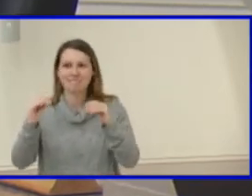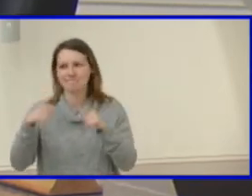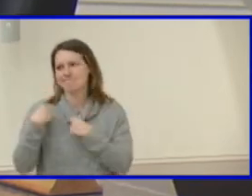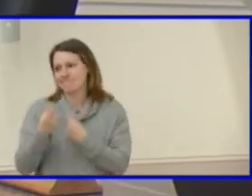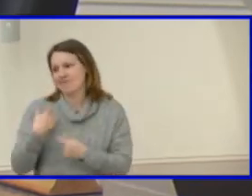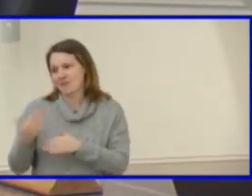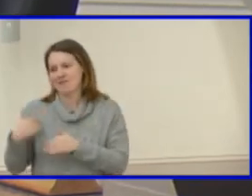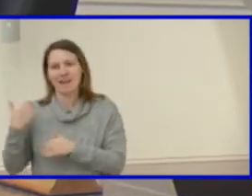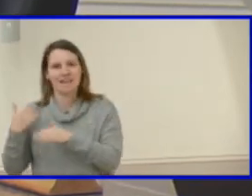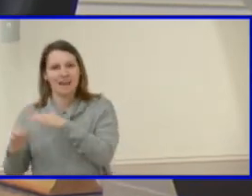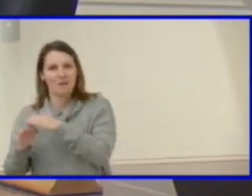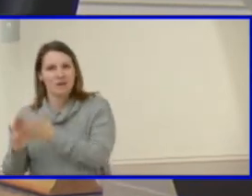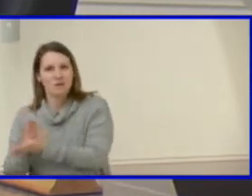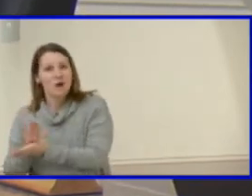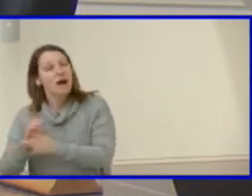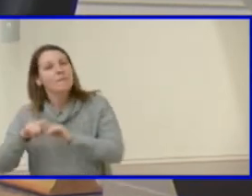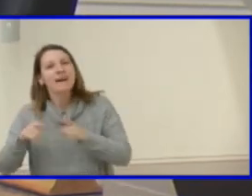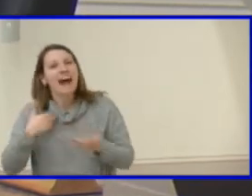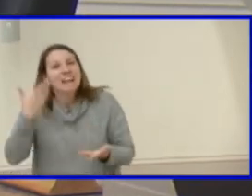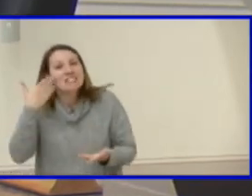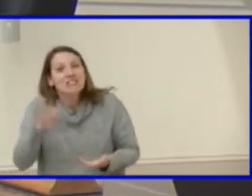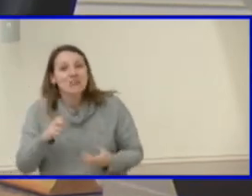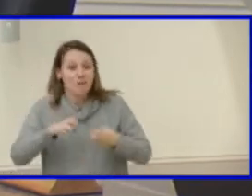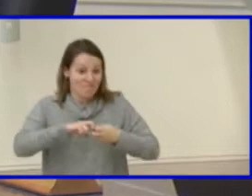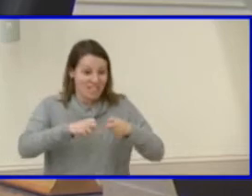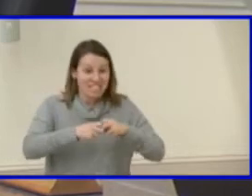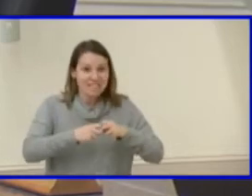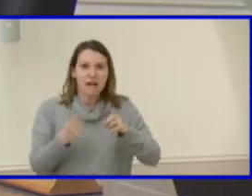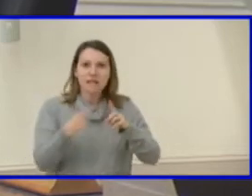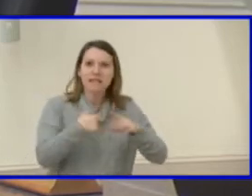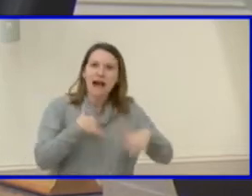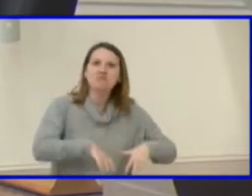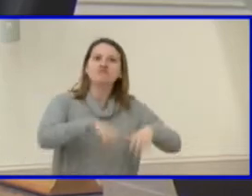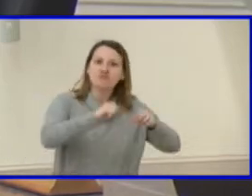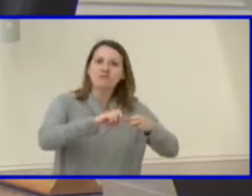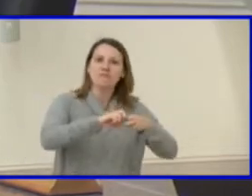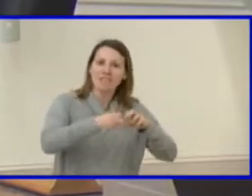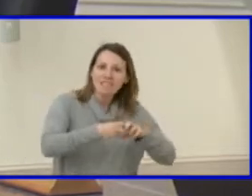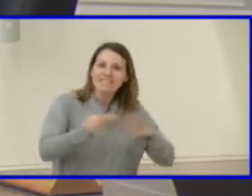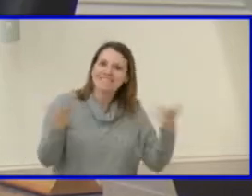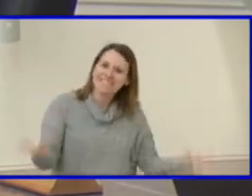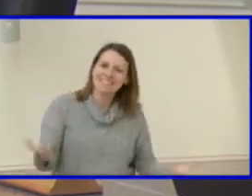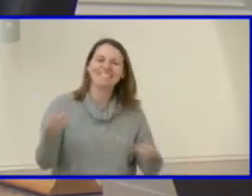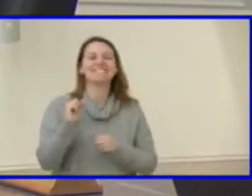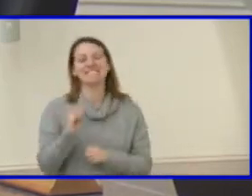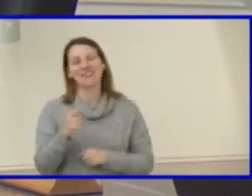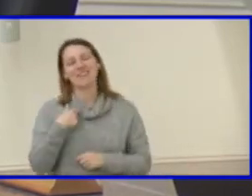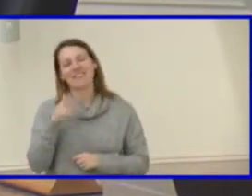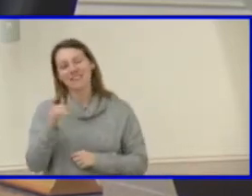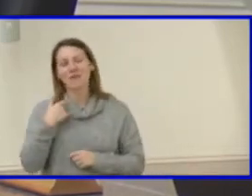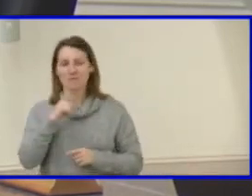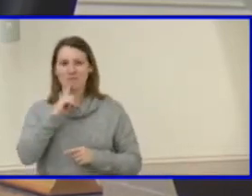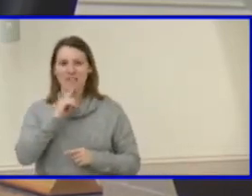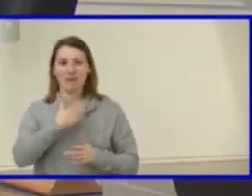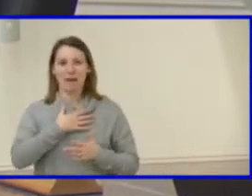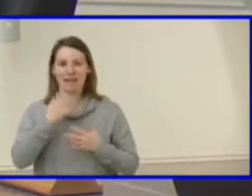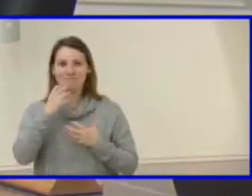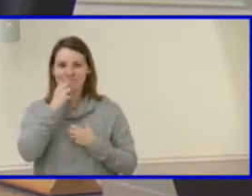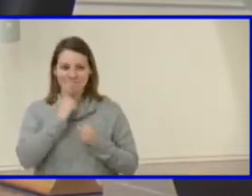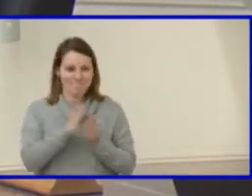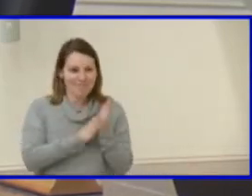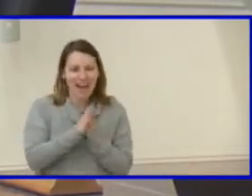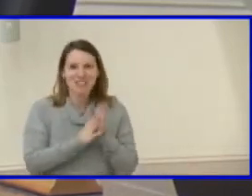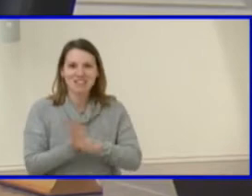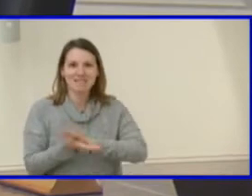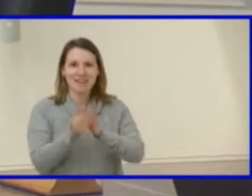schooler, but I didn't know I wanted to teach physics until I took physics, you know, and that's when, you know, my passion really came alive. And so hopefully being able to